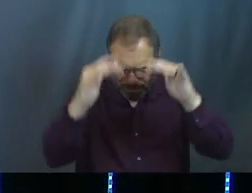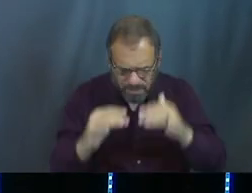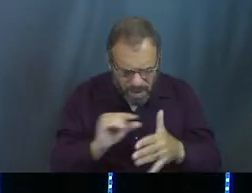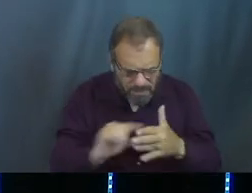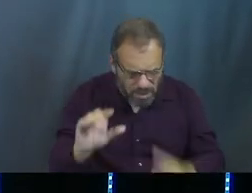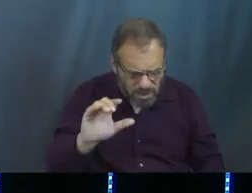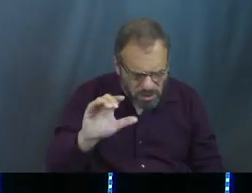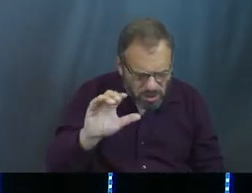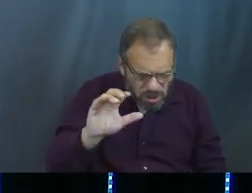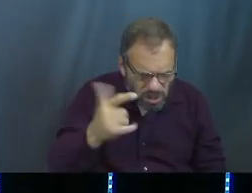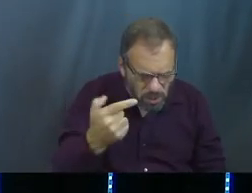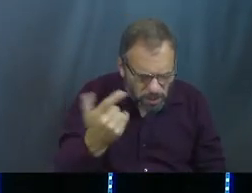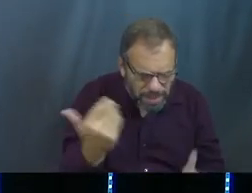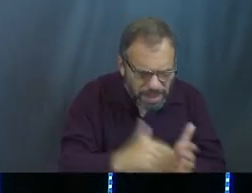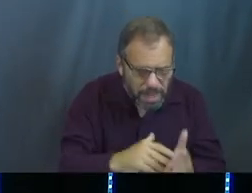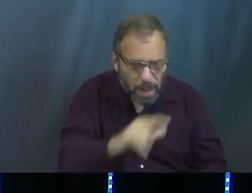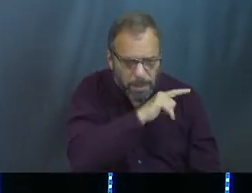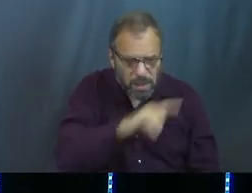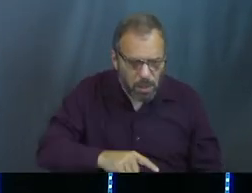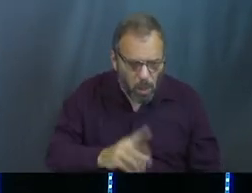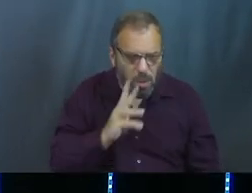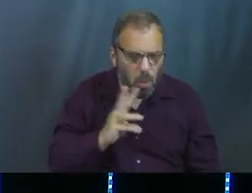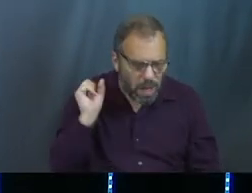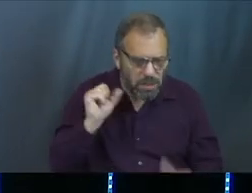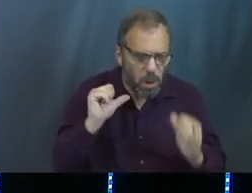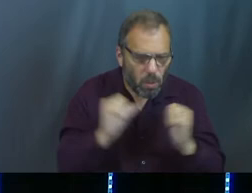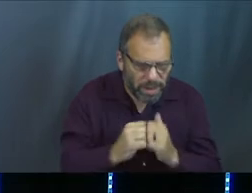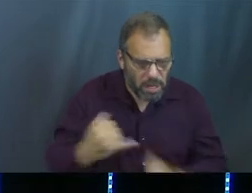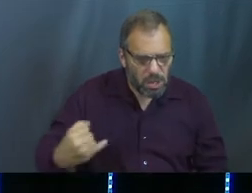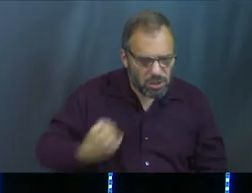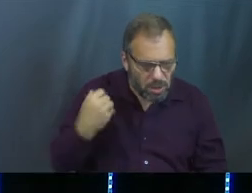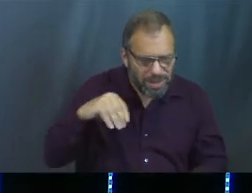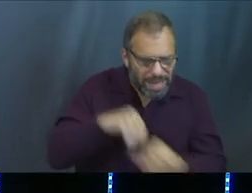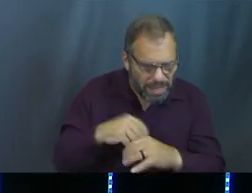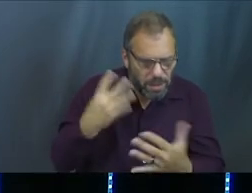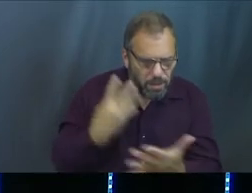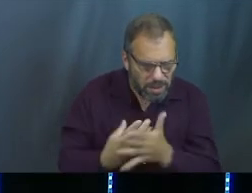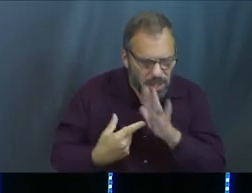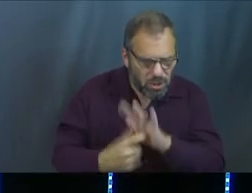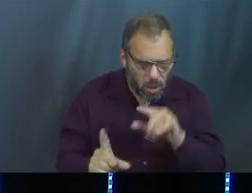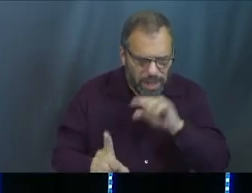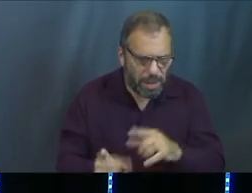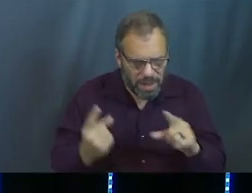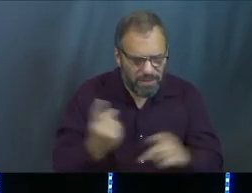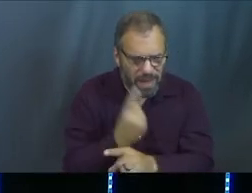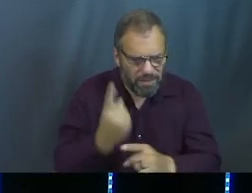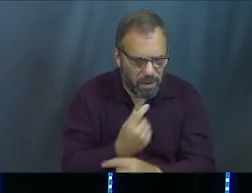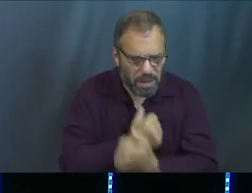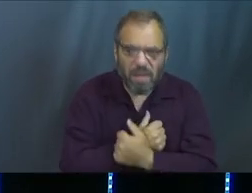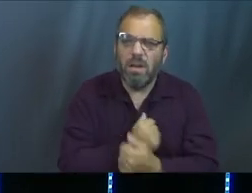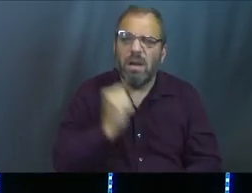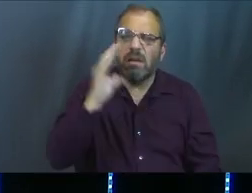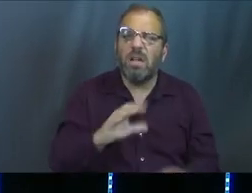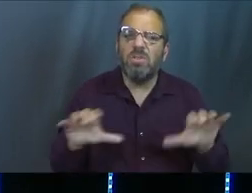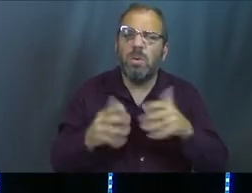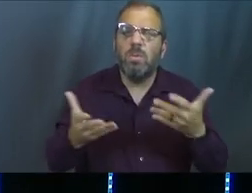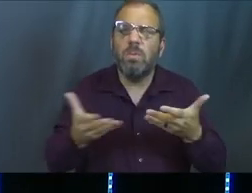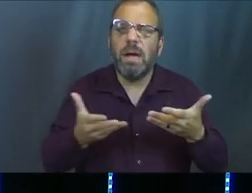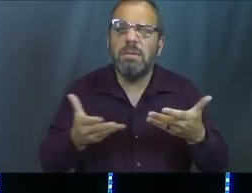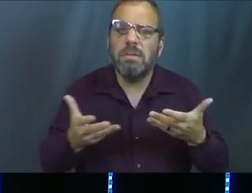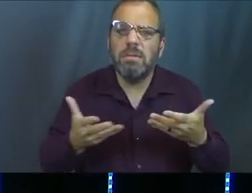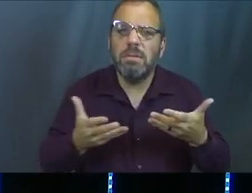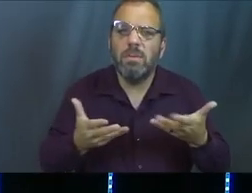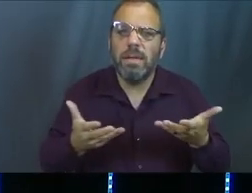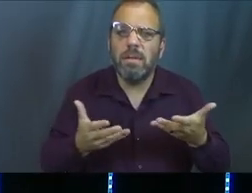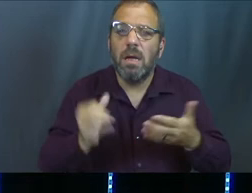to verse 20. Look at verse 21 again. But the Lord was with Joseph in the prison and showed him his faithful love. So what is God doing? What's